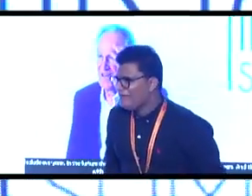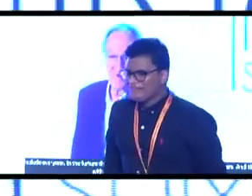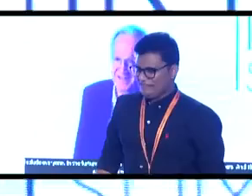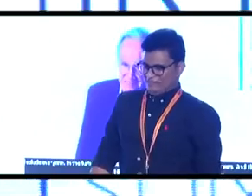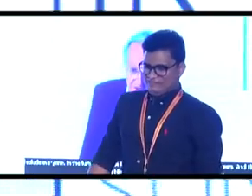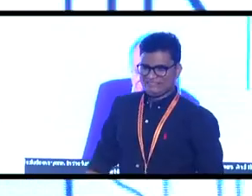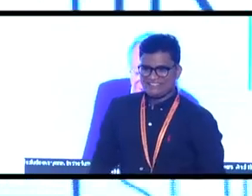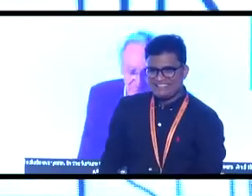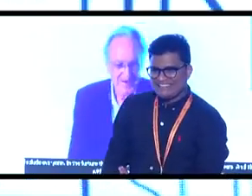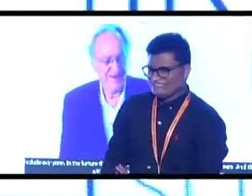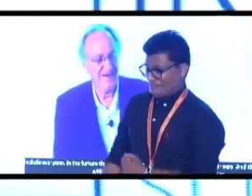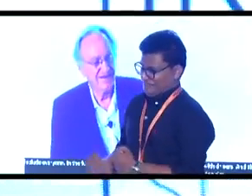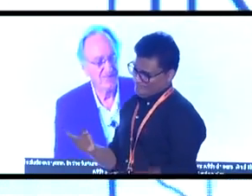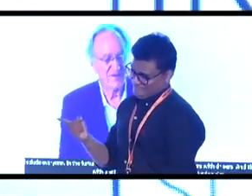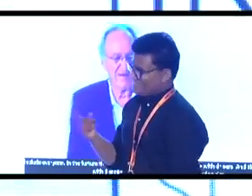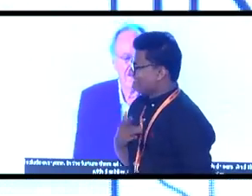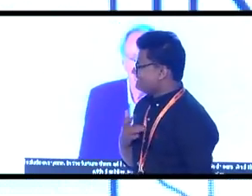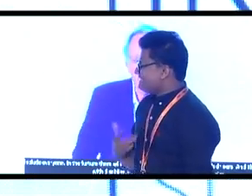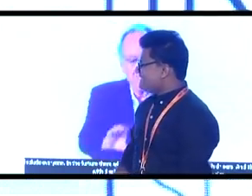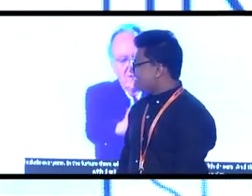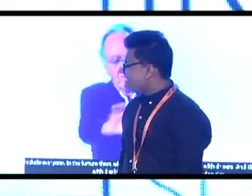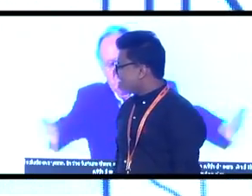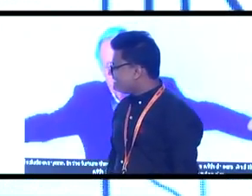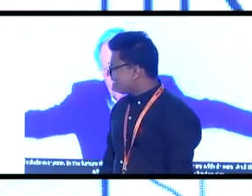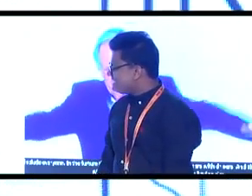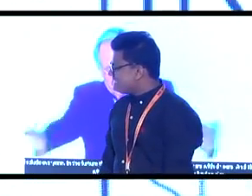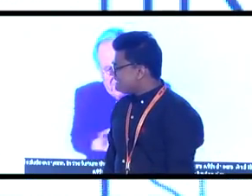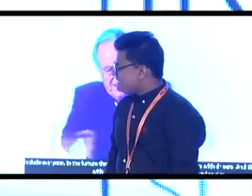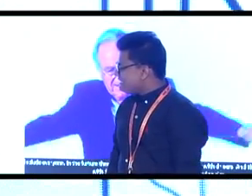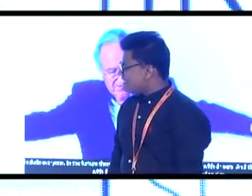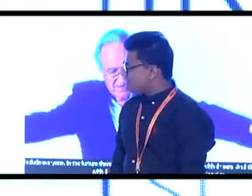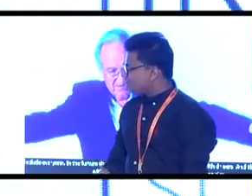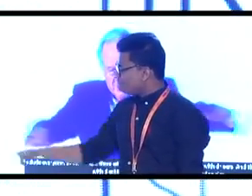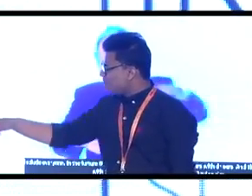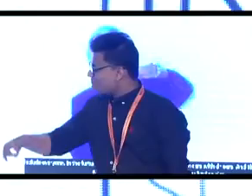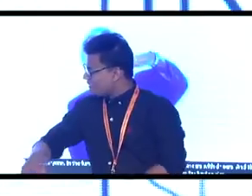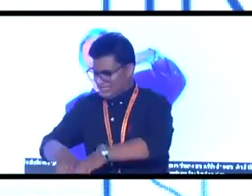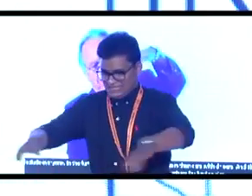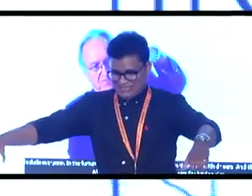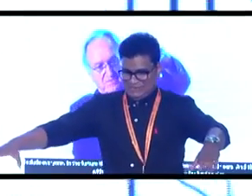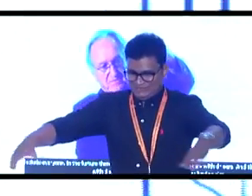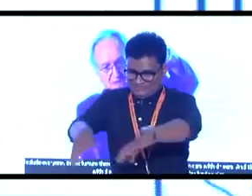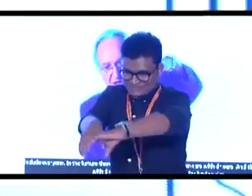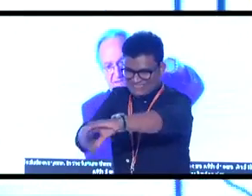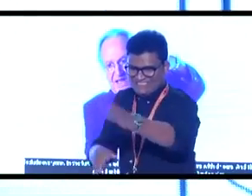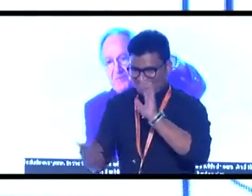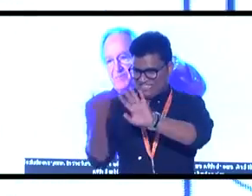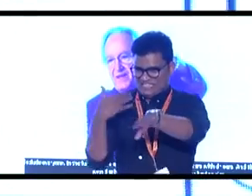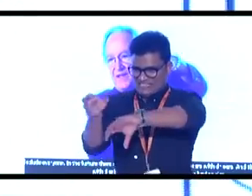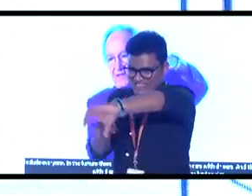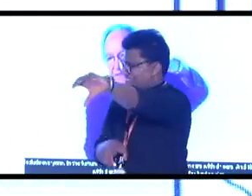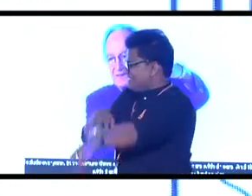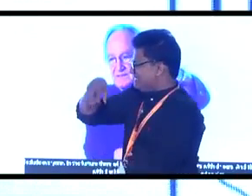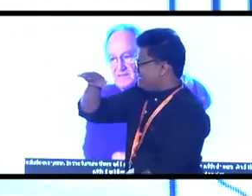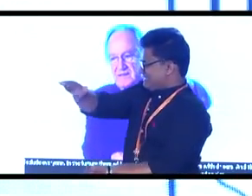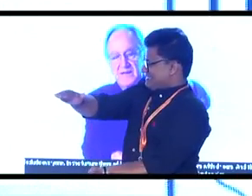I thought, I'm not that brave. And in the middle, there was a kind of a median in the middle, but it had a big high step up